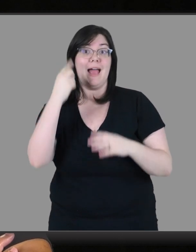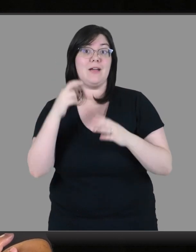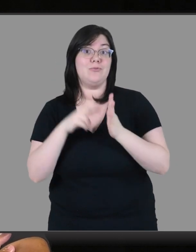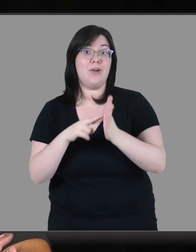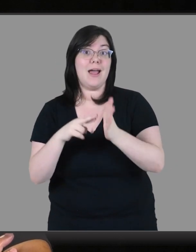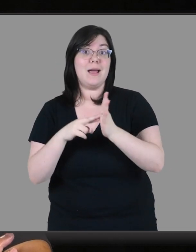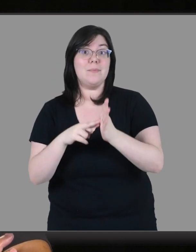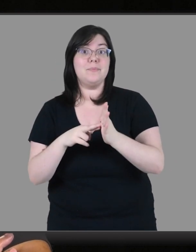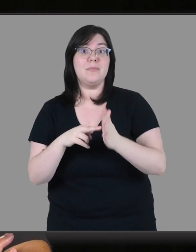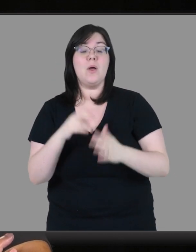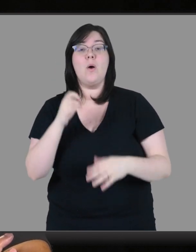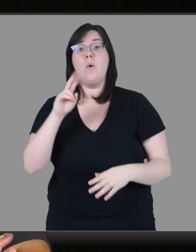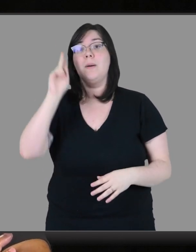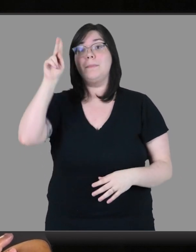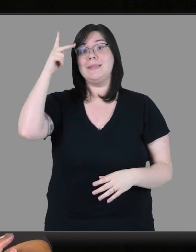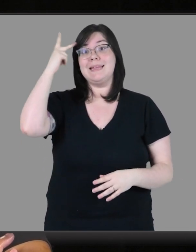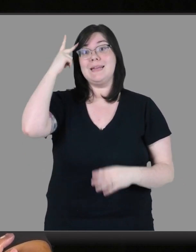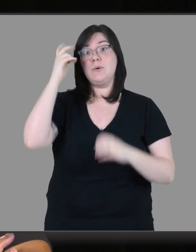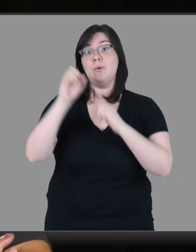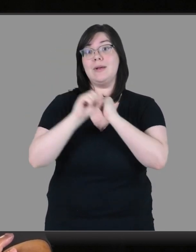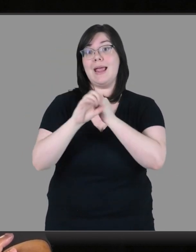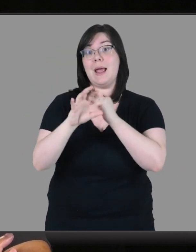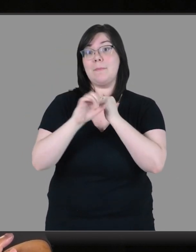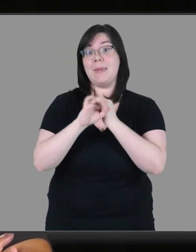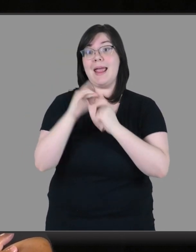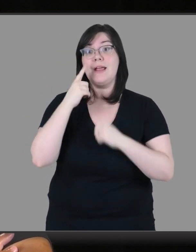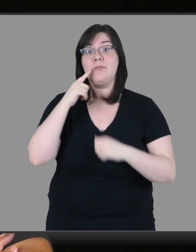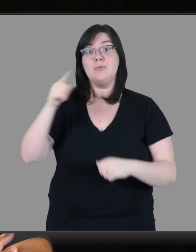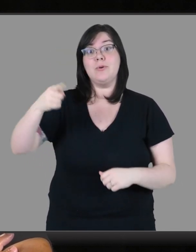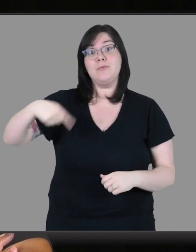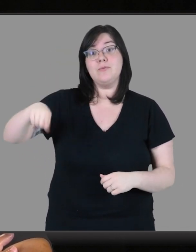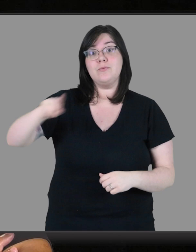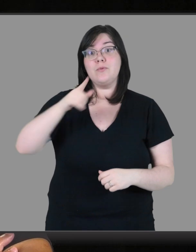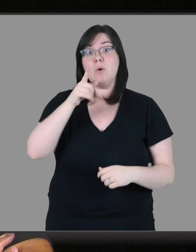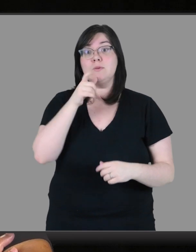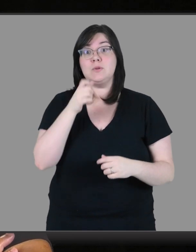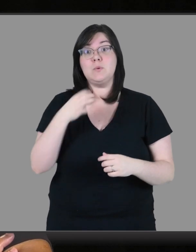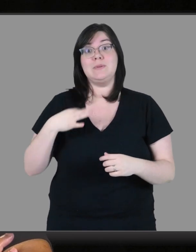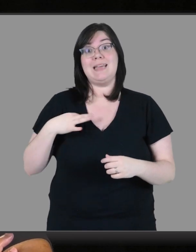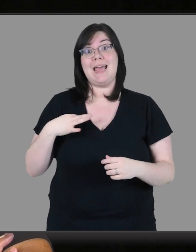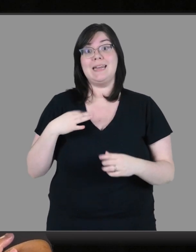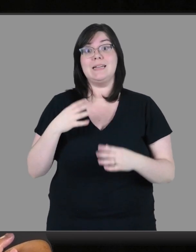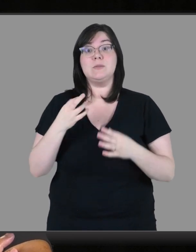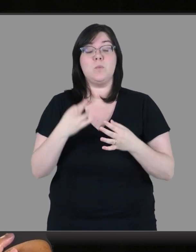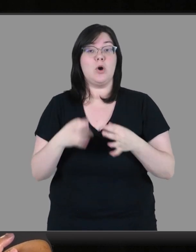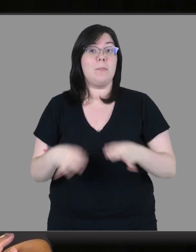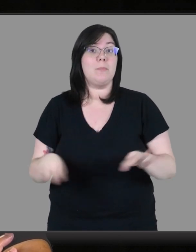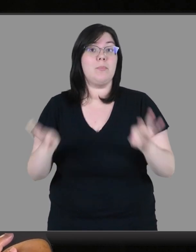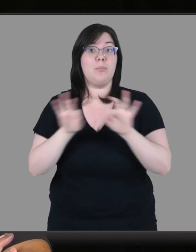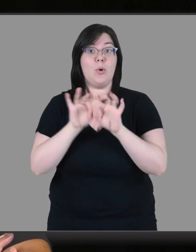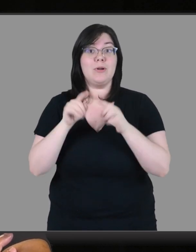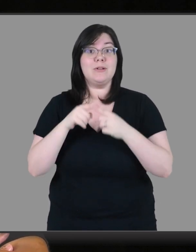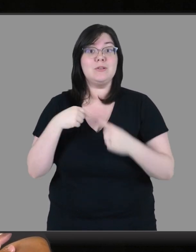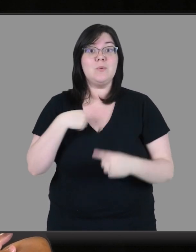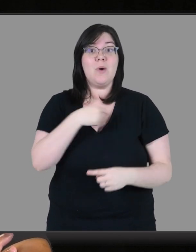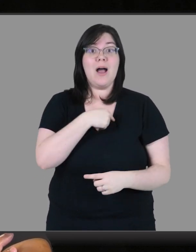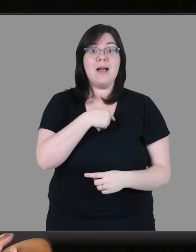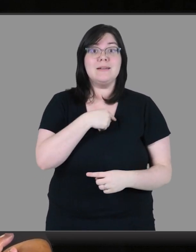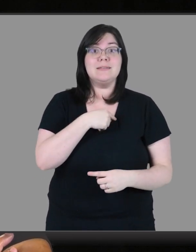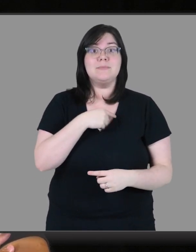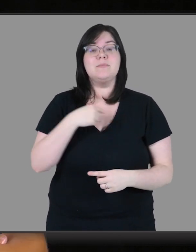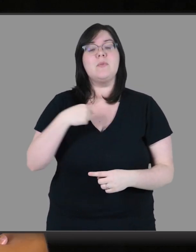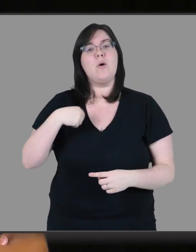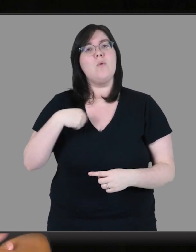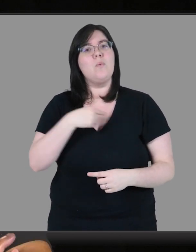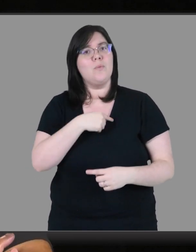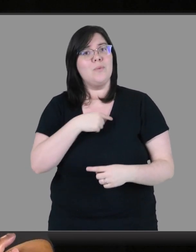or fundraiser for the black rap or political campaign, you know, for folks